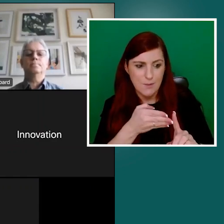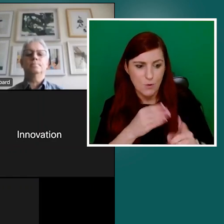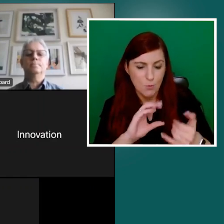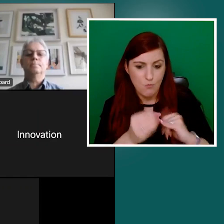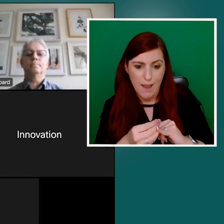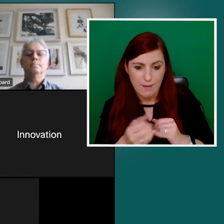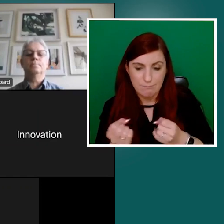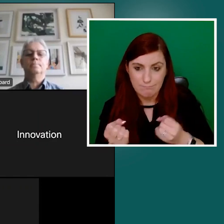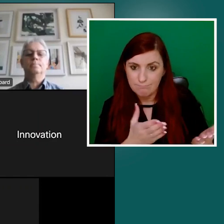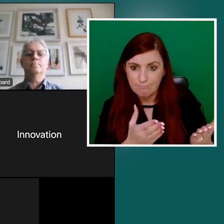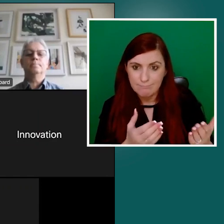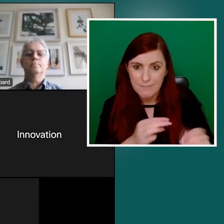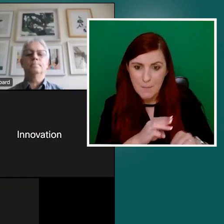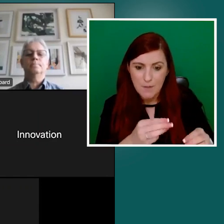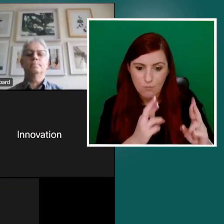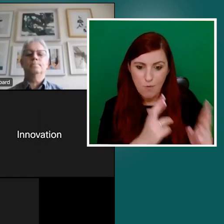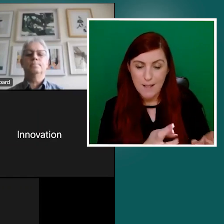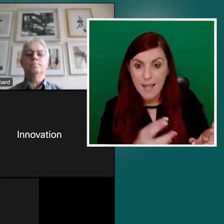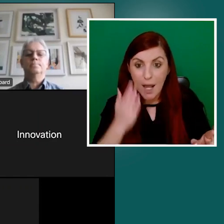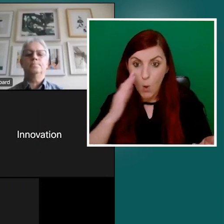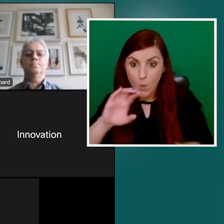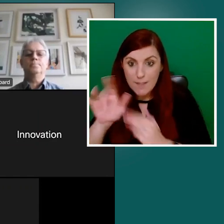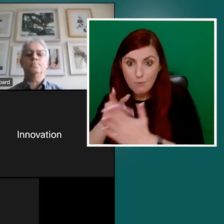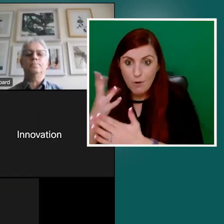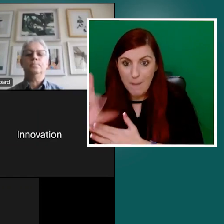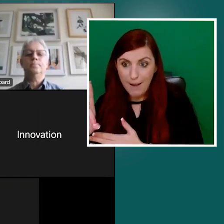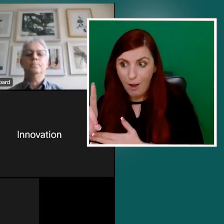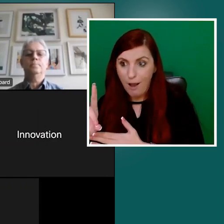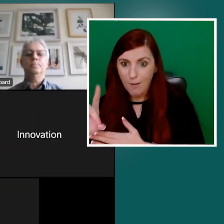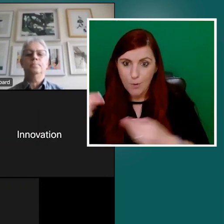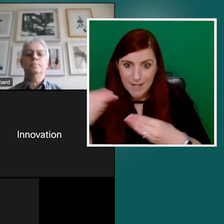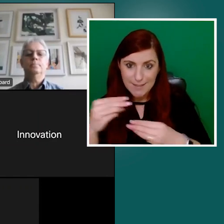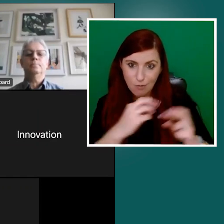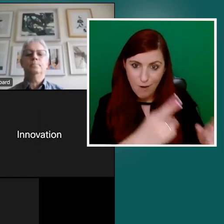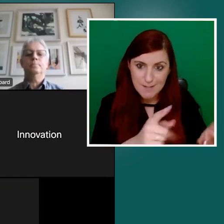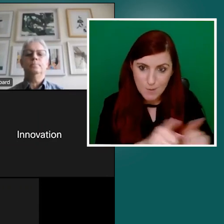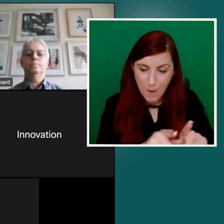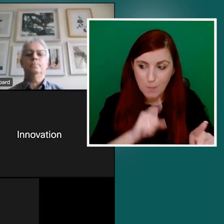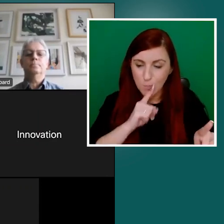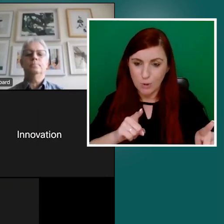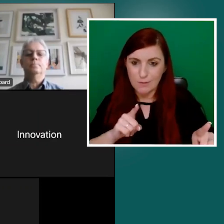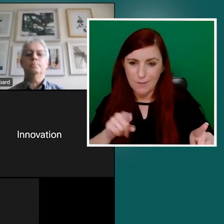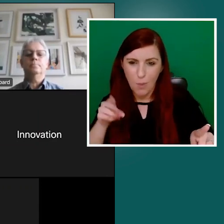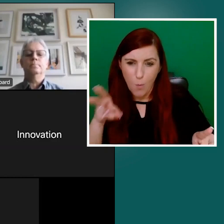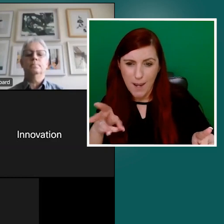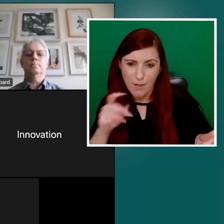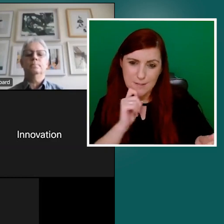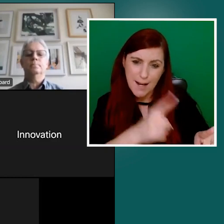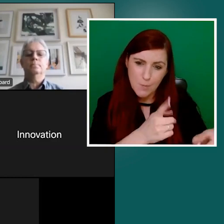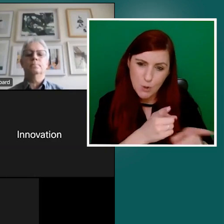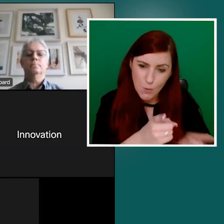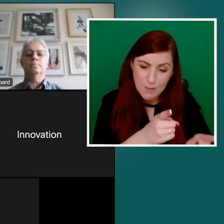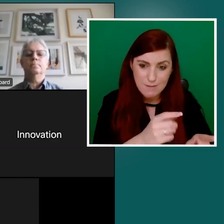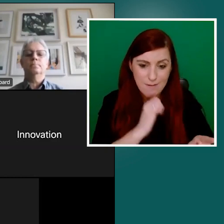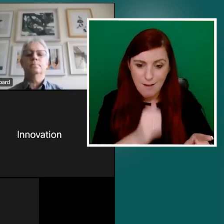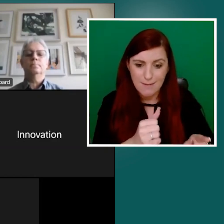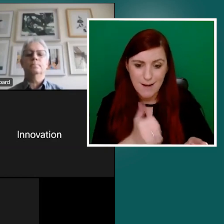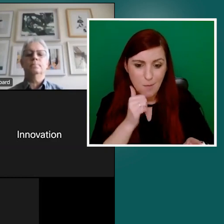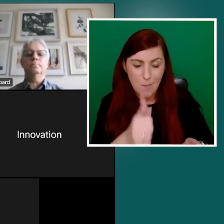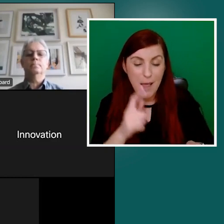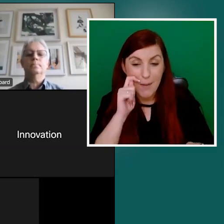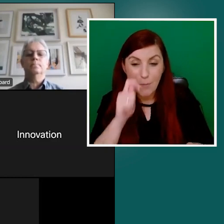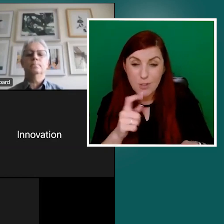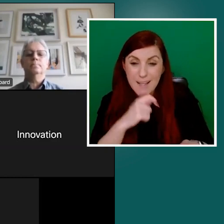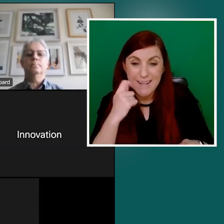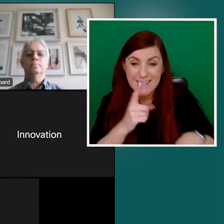set of rights maybe conflicting a little bit with another. But it's more about time. There's no there's no ultimate conflict here, I think is what you're saying. No, but what